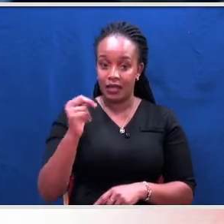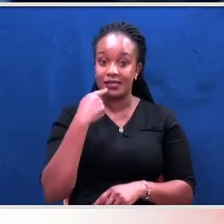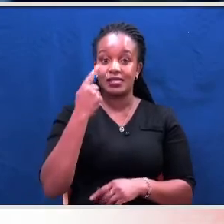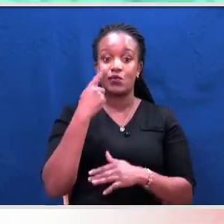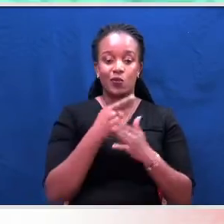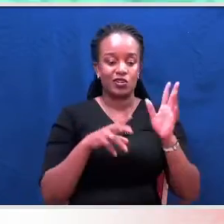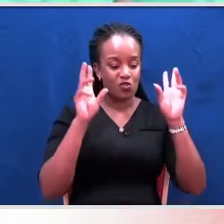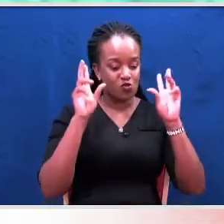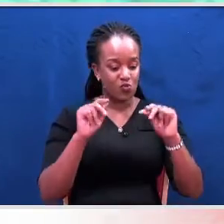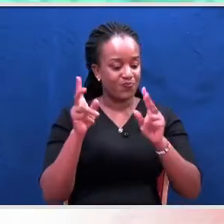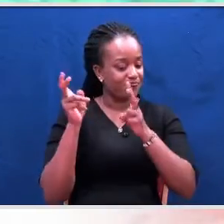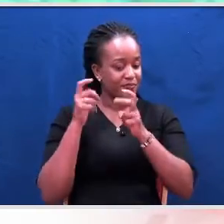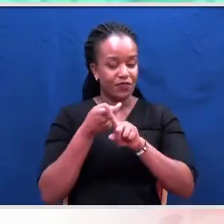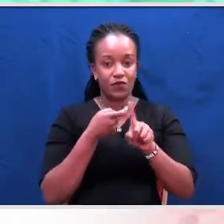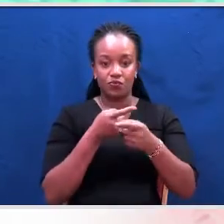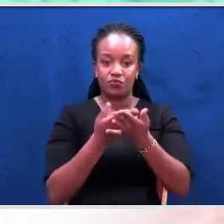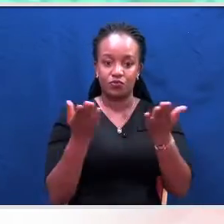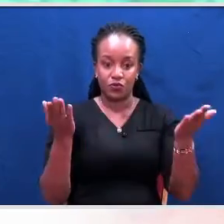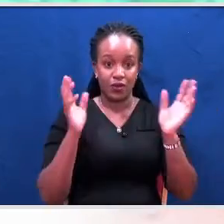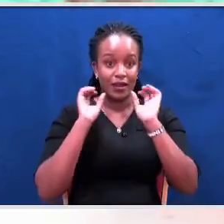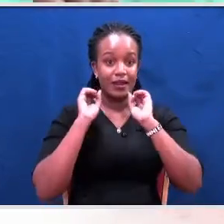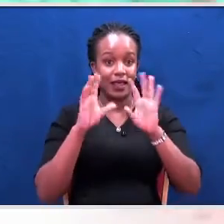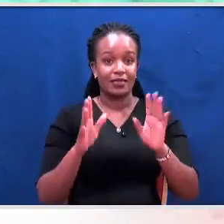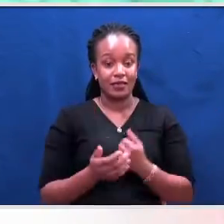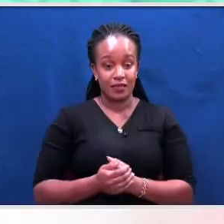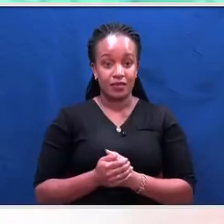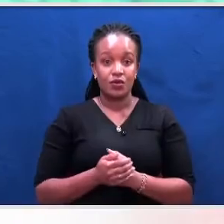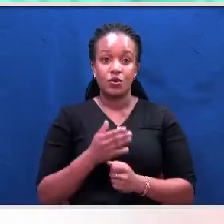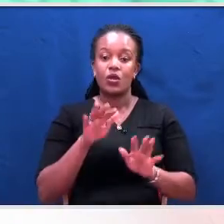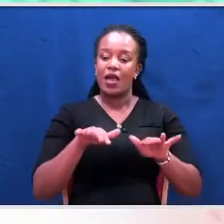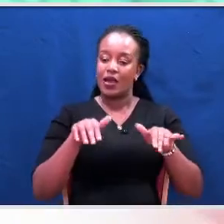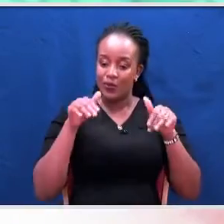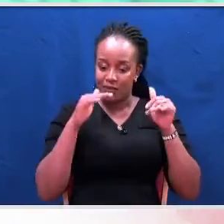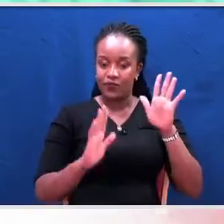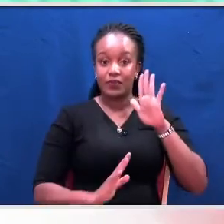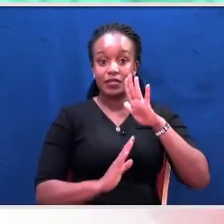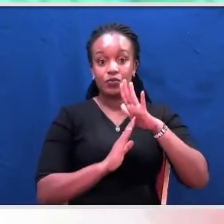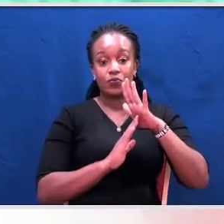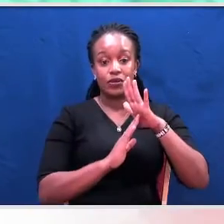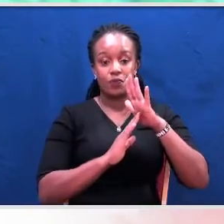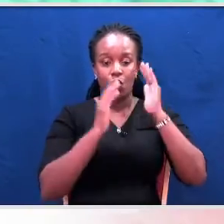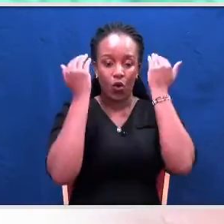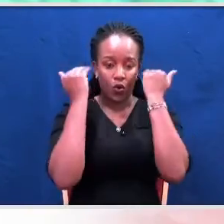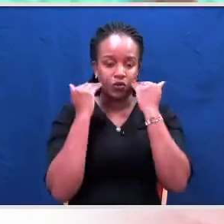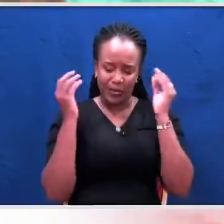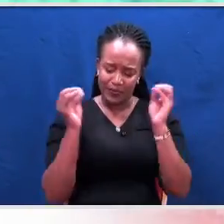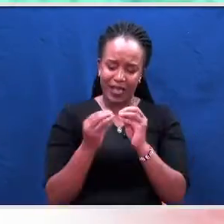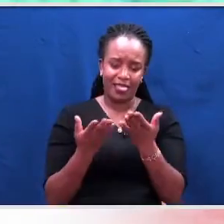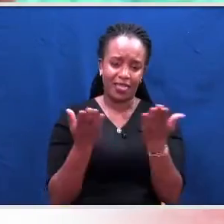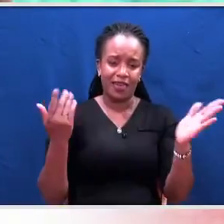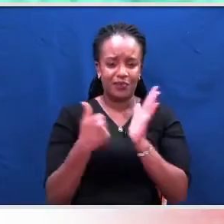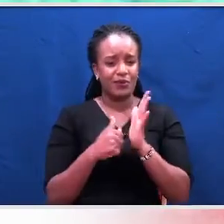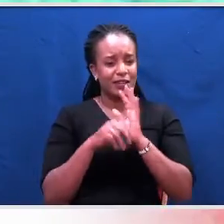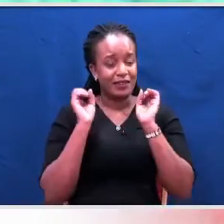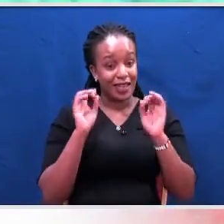hear you. If they want to appeal and take us to the Supreme Court, to Nawangodja Ruku, no problem. We'll meet up there. No problem. But in